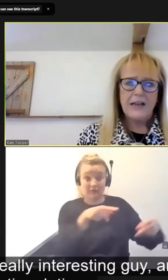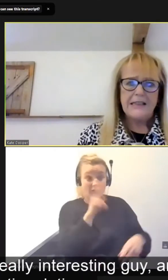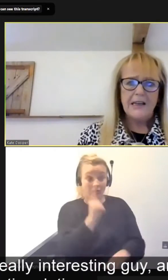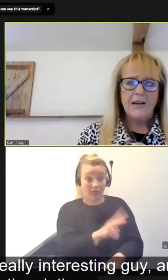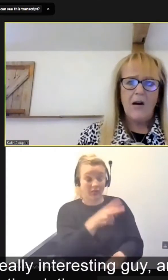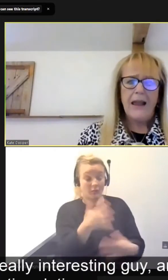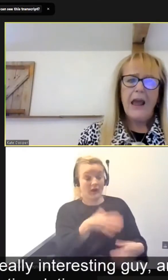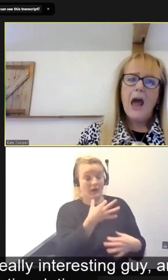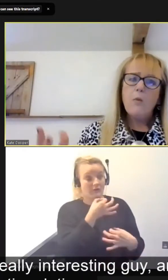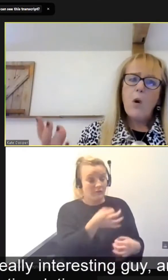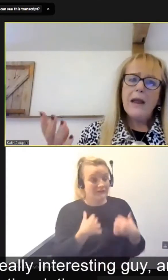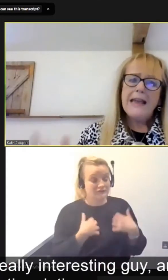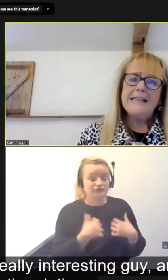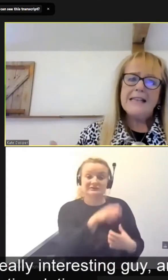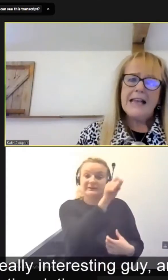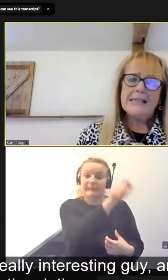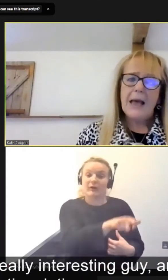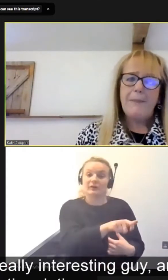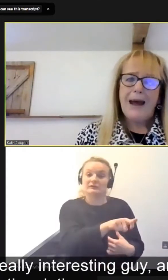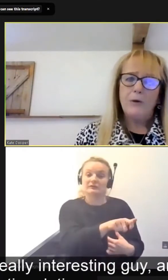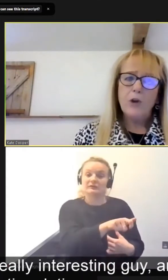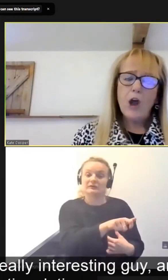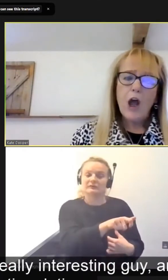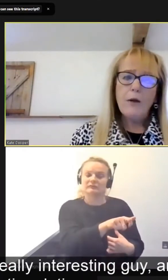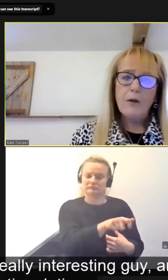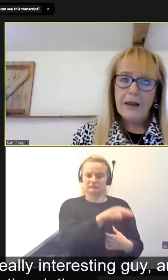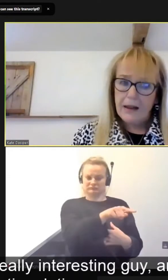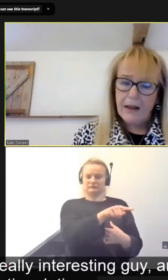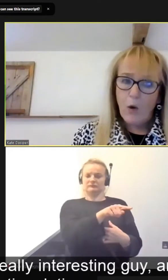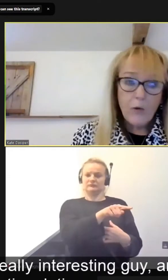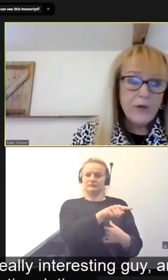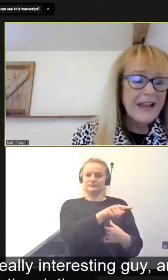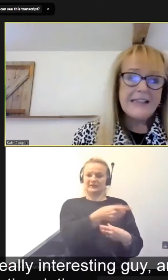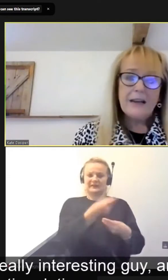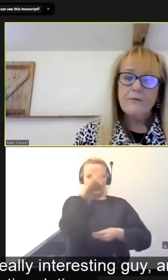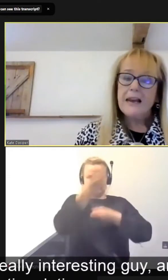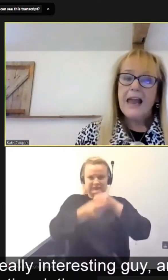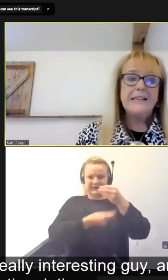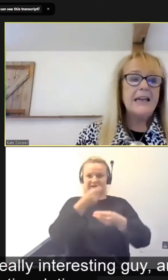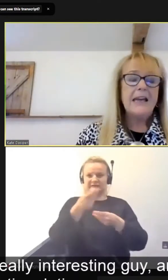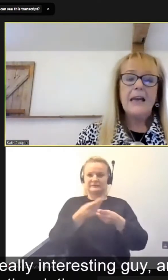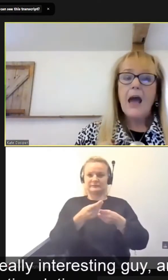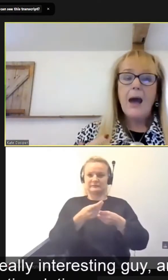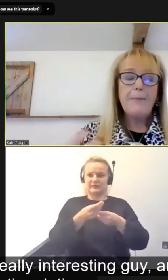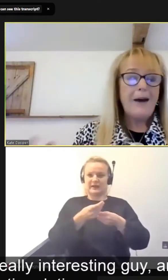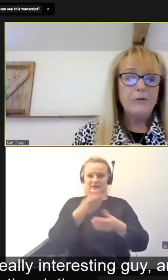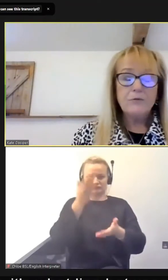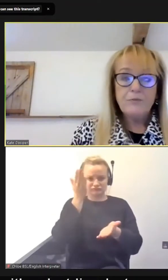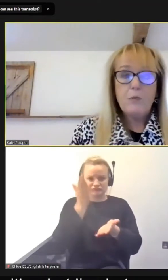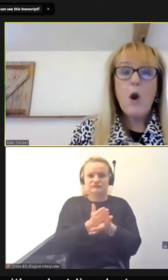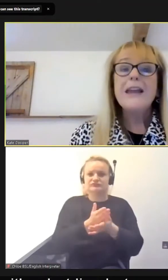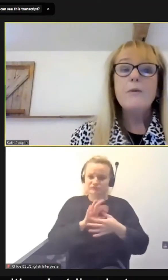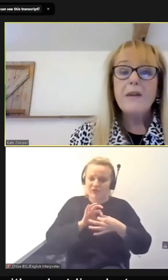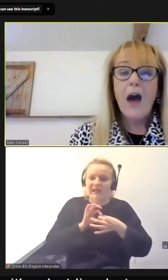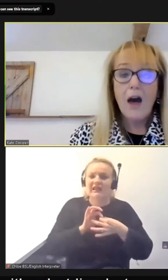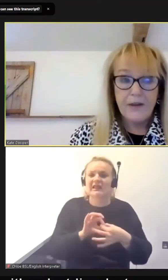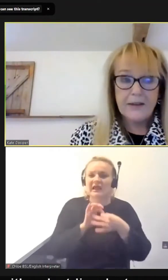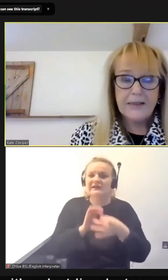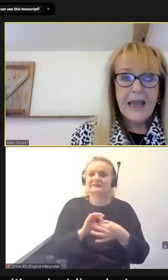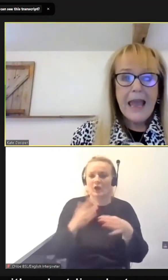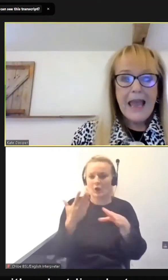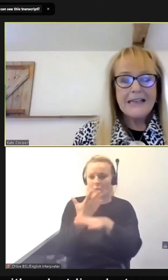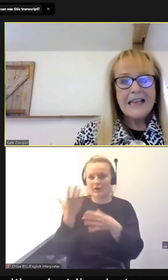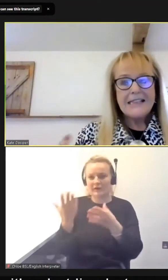Really interesting guy. And what he says about. Authentic relating about working with